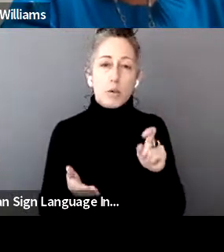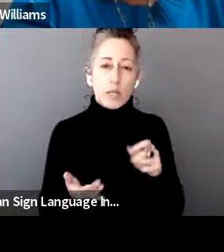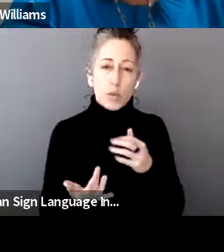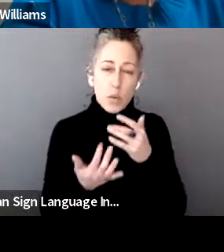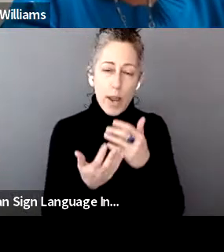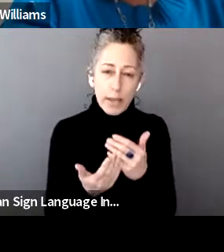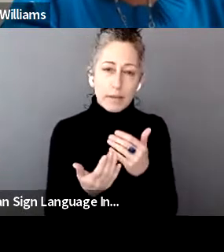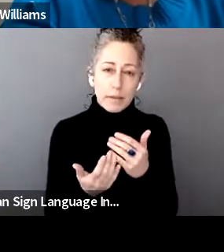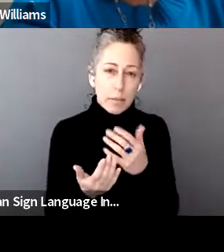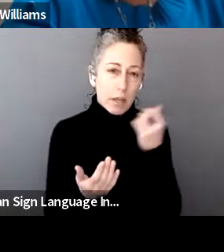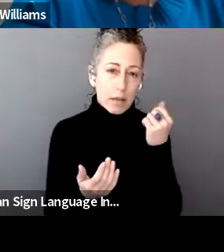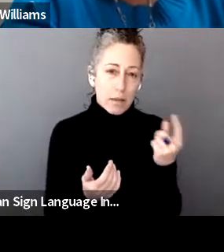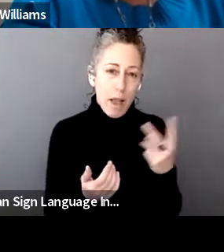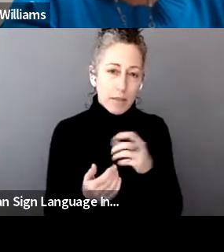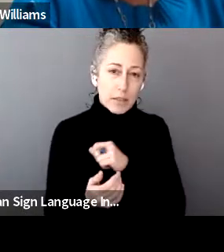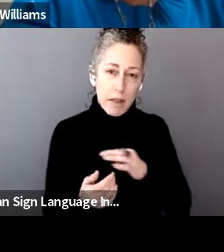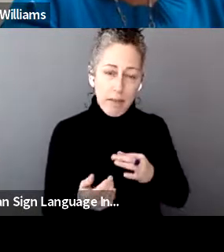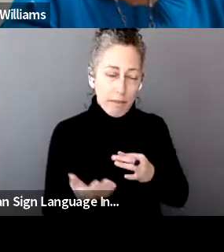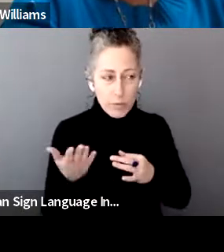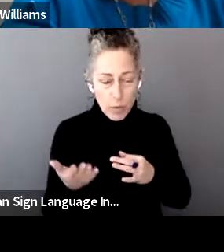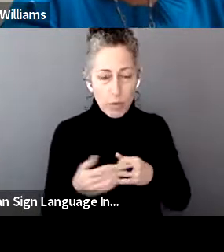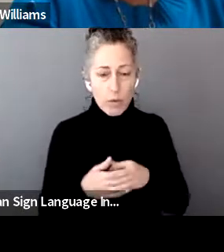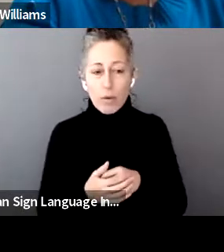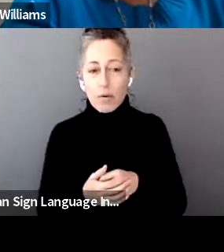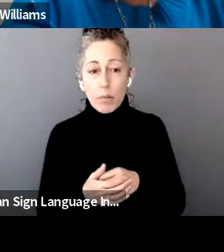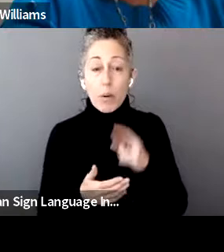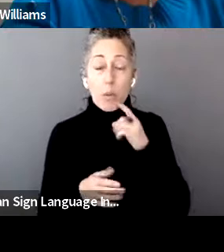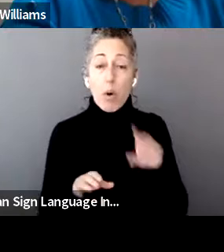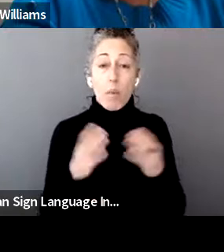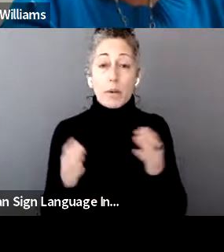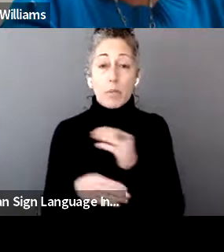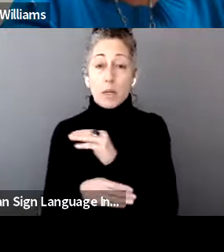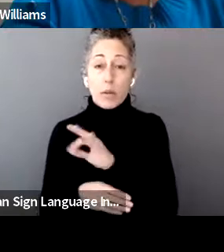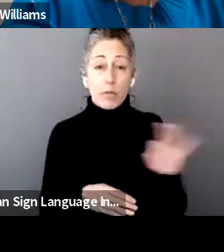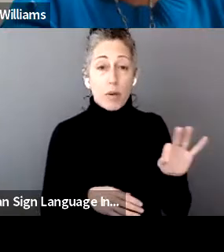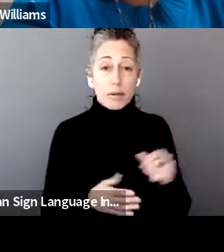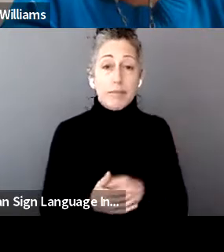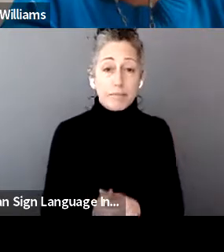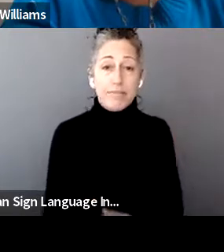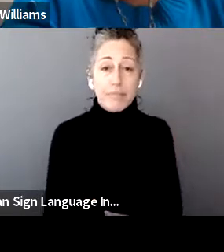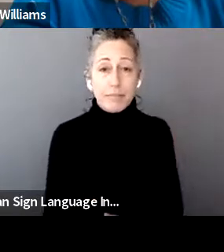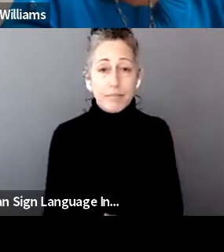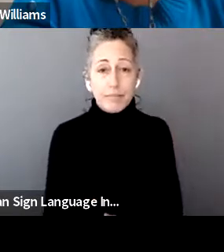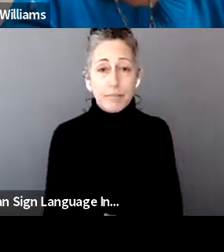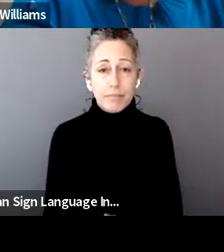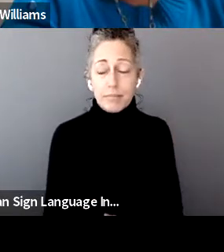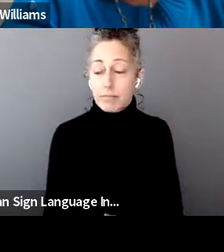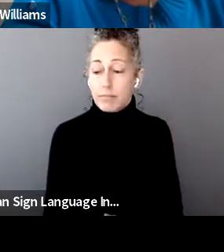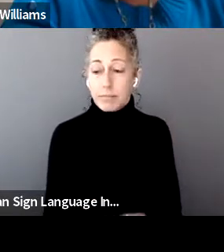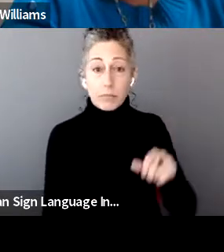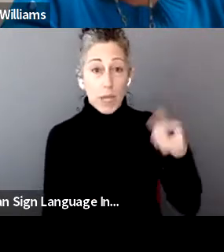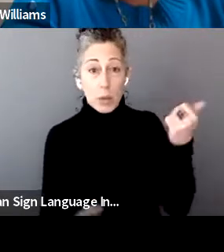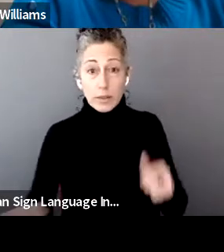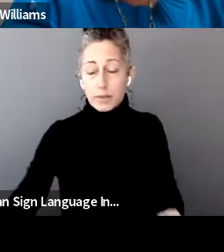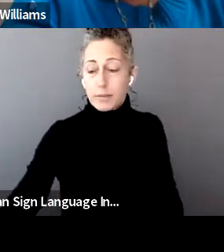bit because we've got half the staff there that we normally do, but we are open Monday through Friday. Anyone else want to chime in on that?